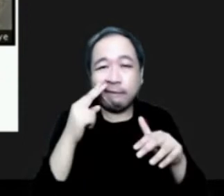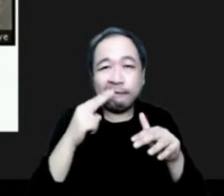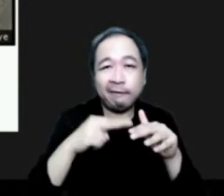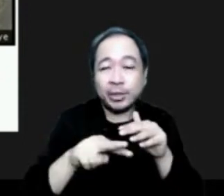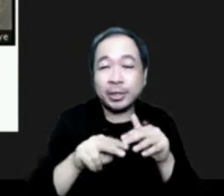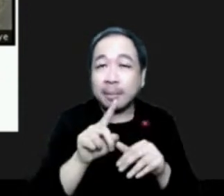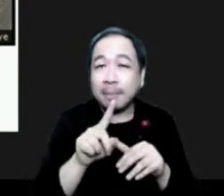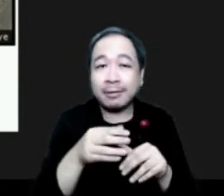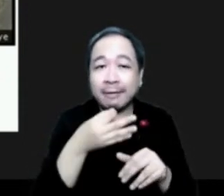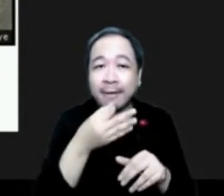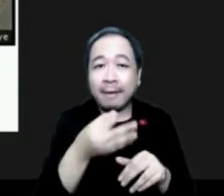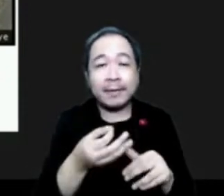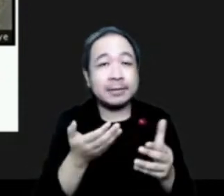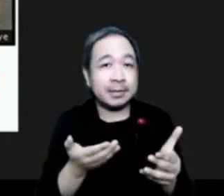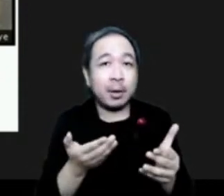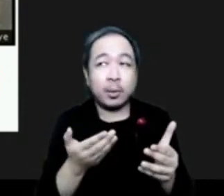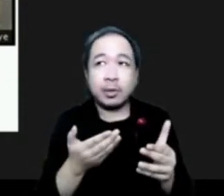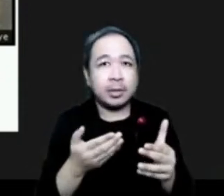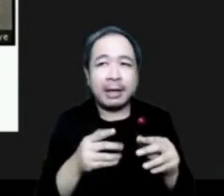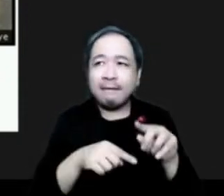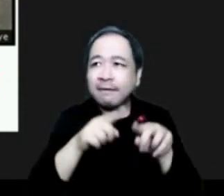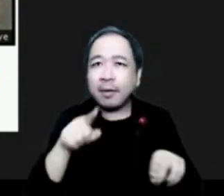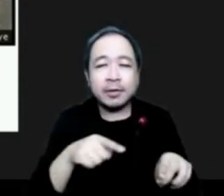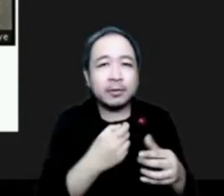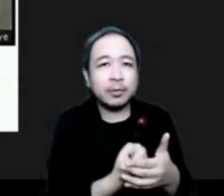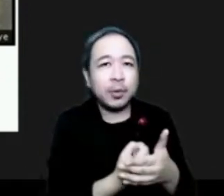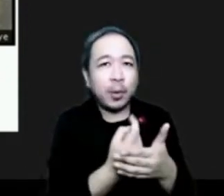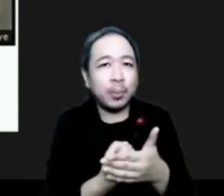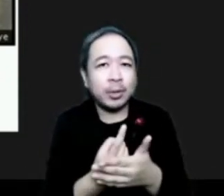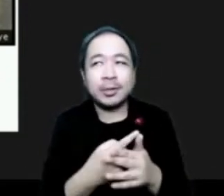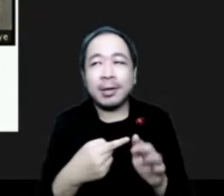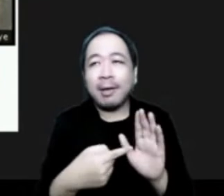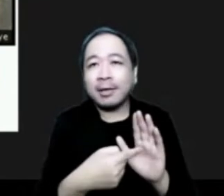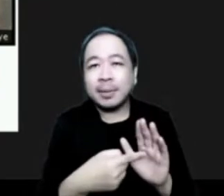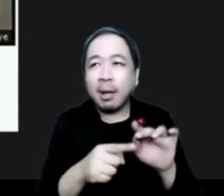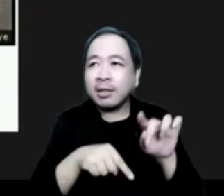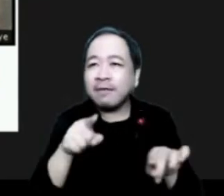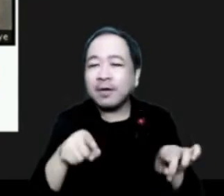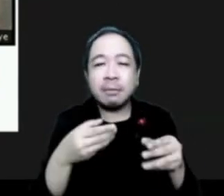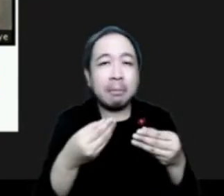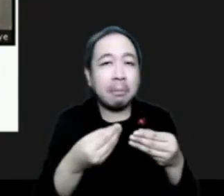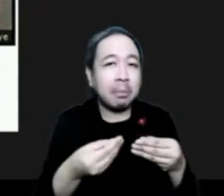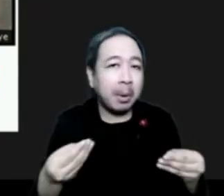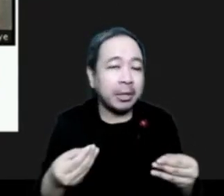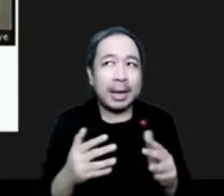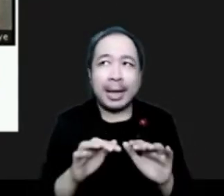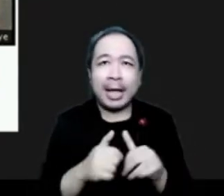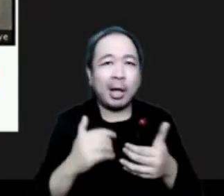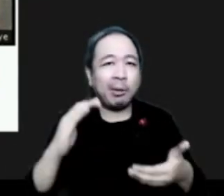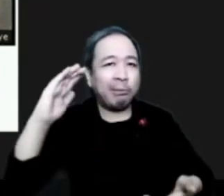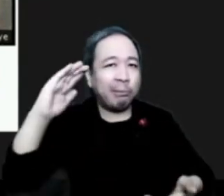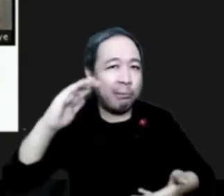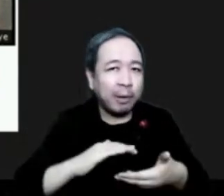elaborating the other opportunities like different kinds of derived products, how visibility is reduced, what is the feedback on the meteorology.